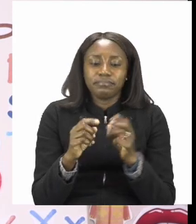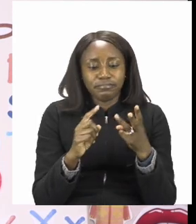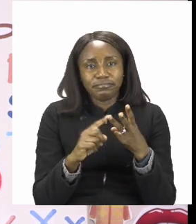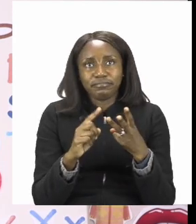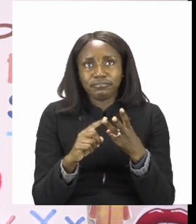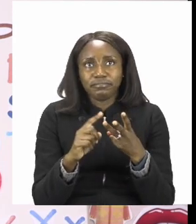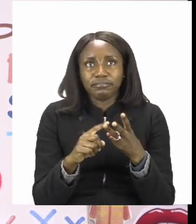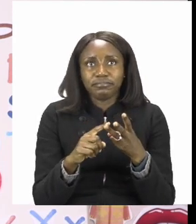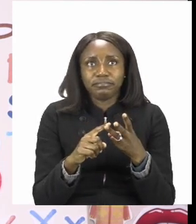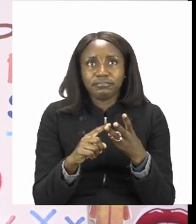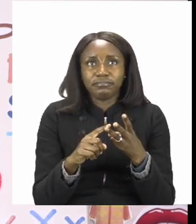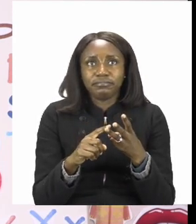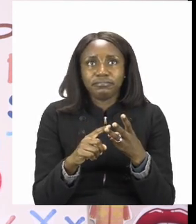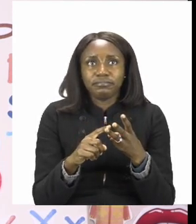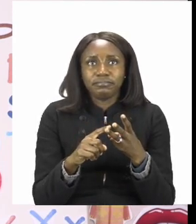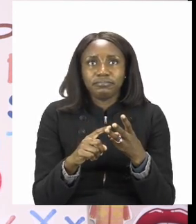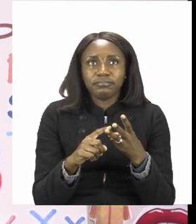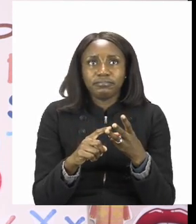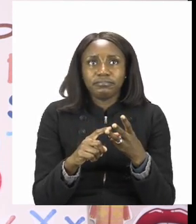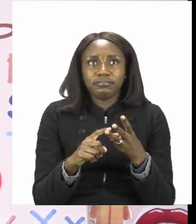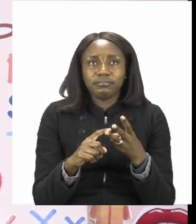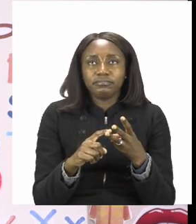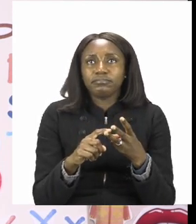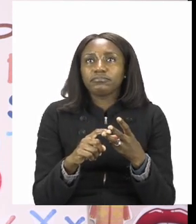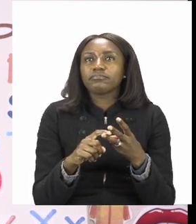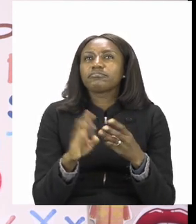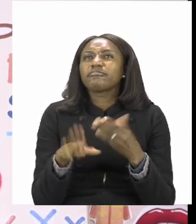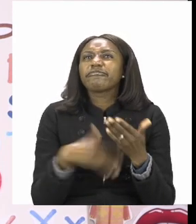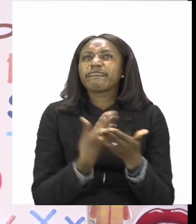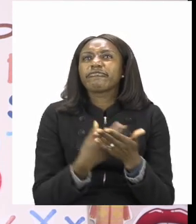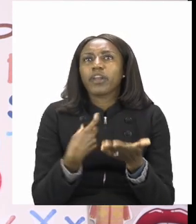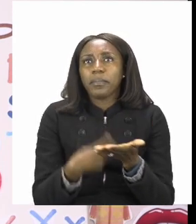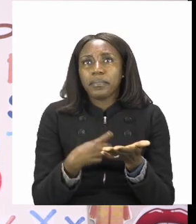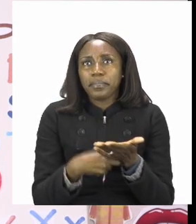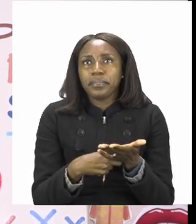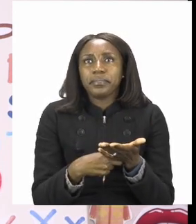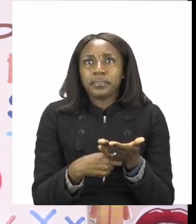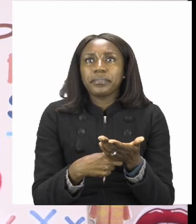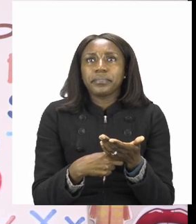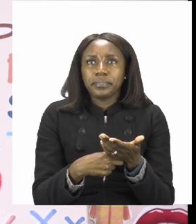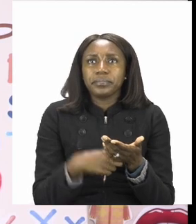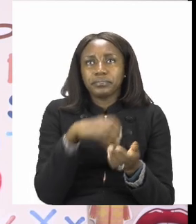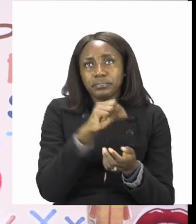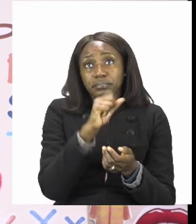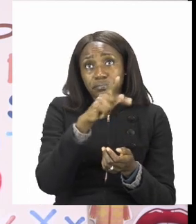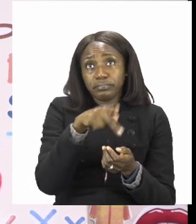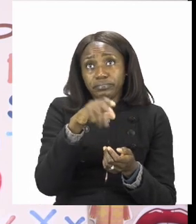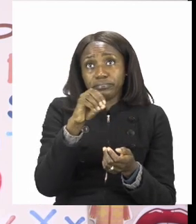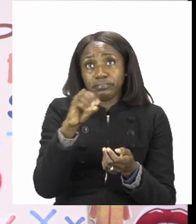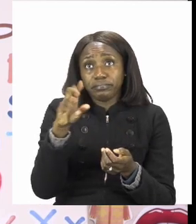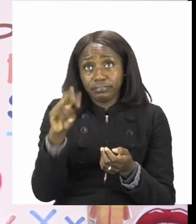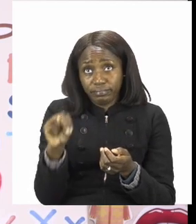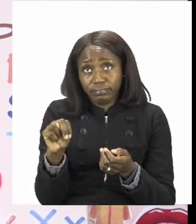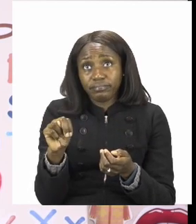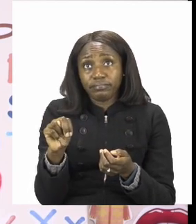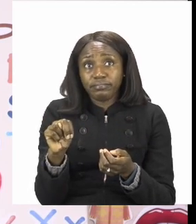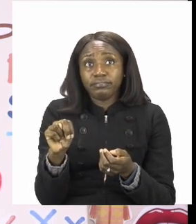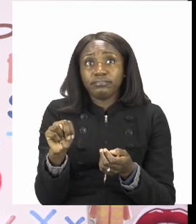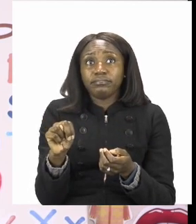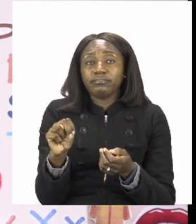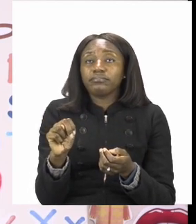said the picture had a spoon. We had the word spoon and we made the